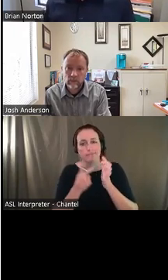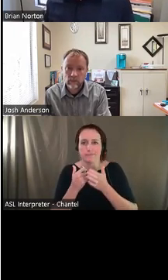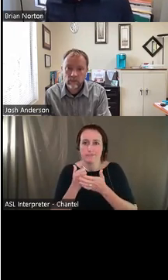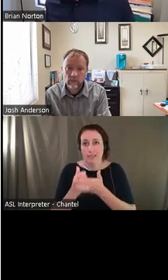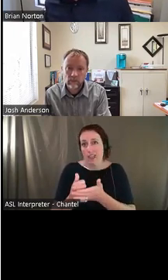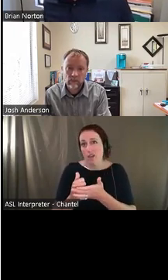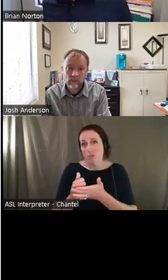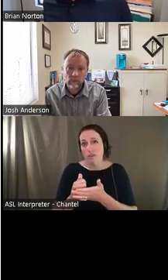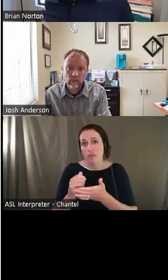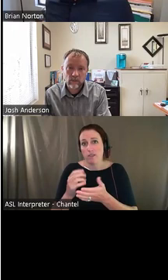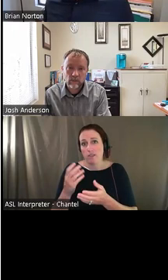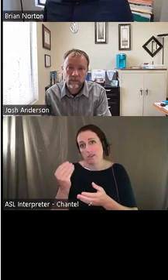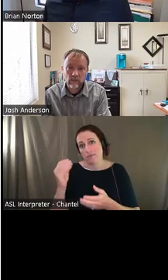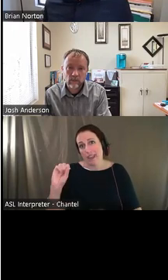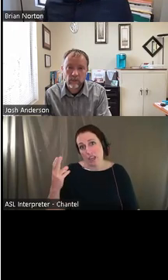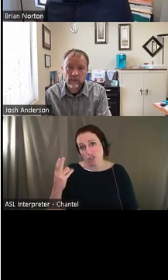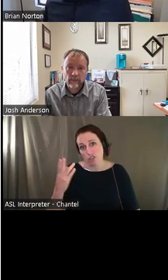the cash register as well. Absolutely.